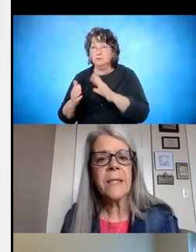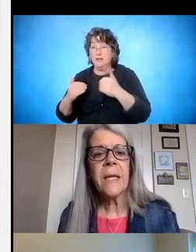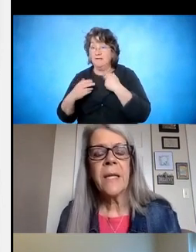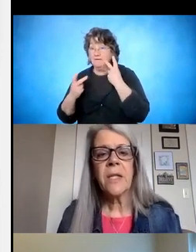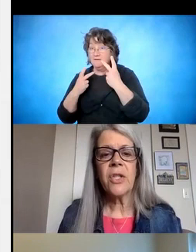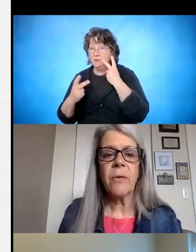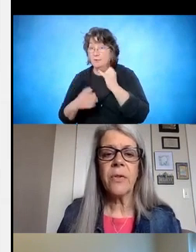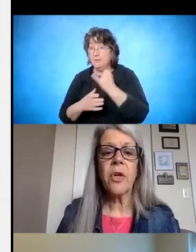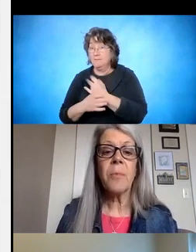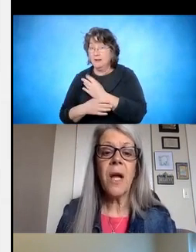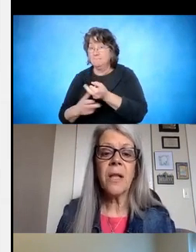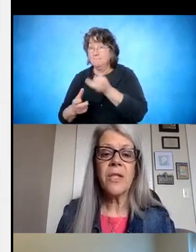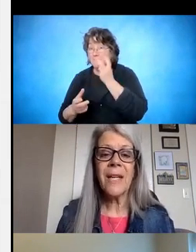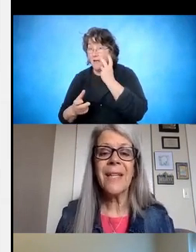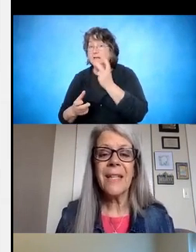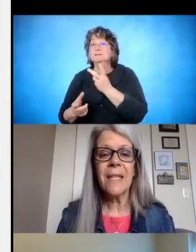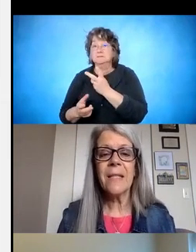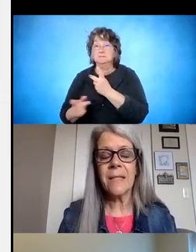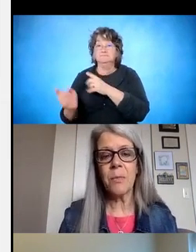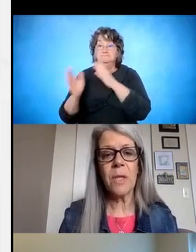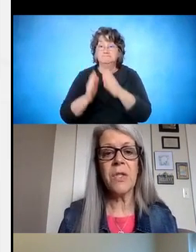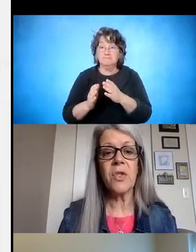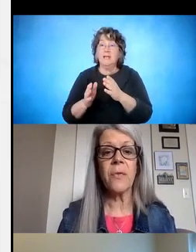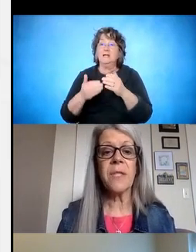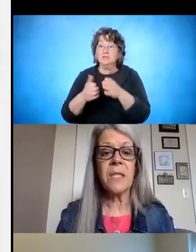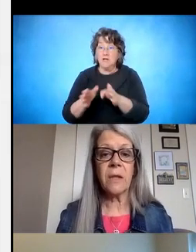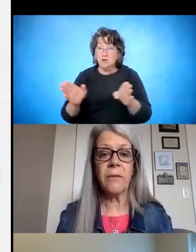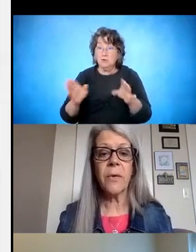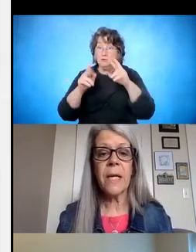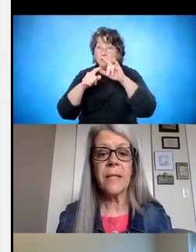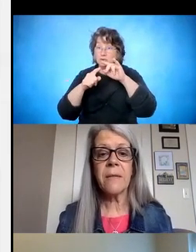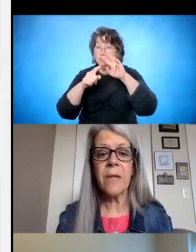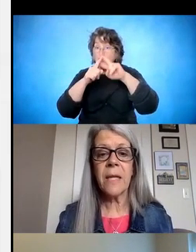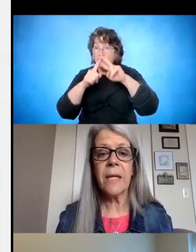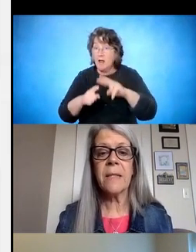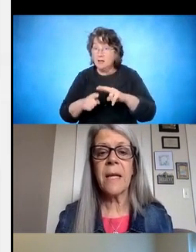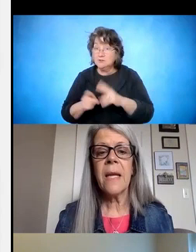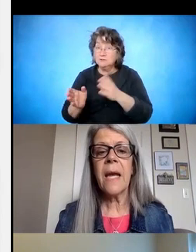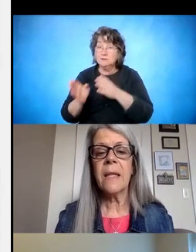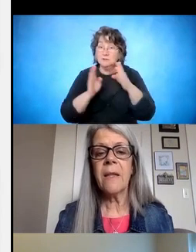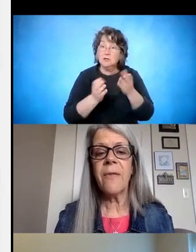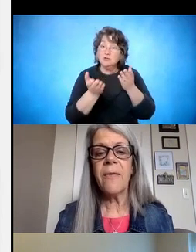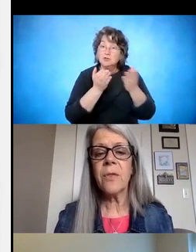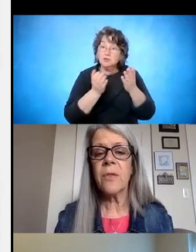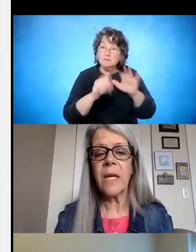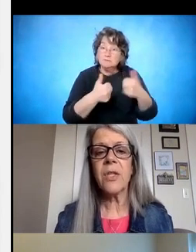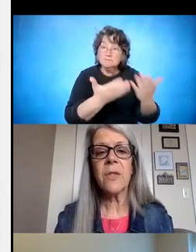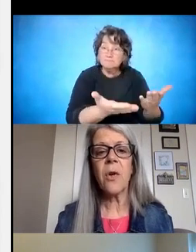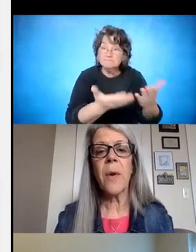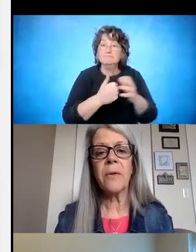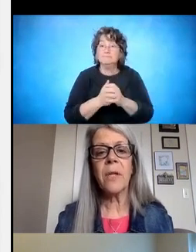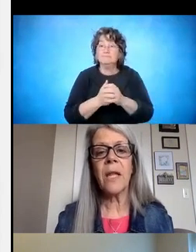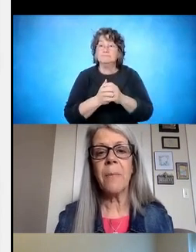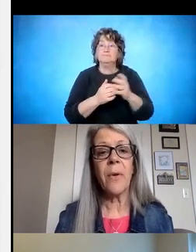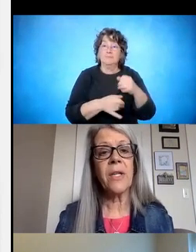blindness to general terminology, and then get into some really service delivery kinds of things. And then the final two sections